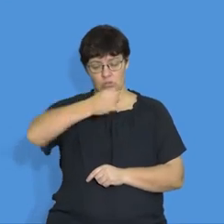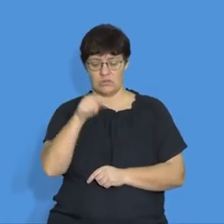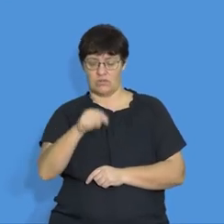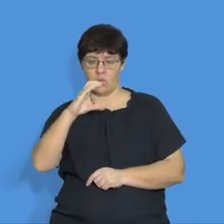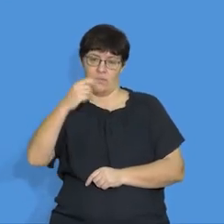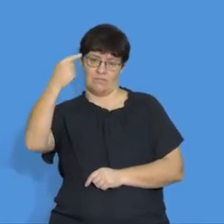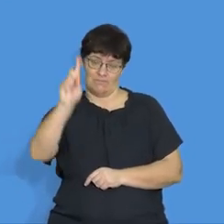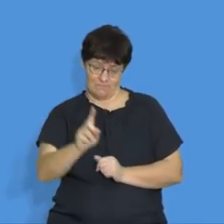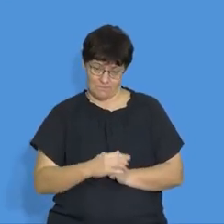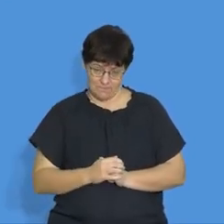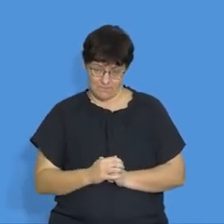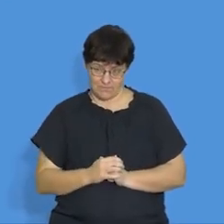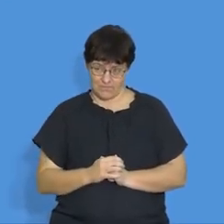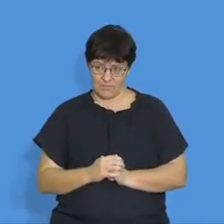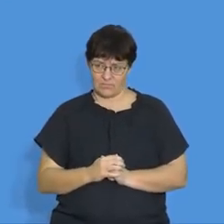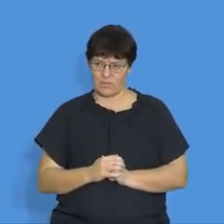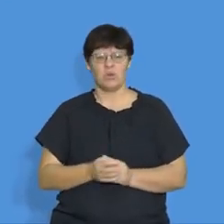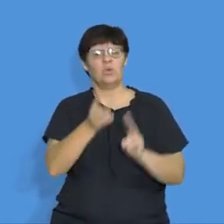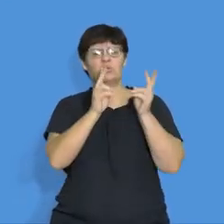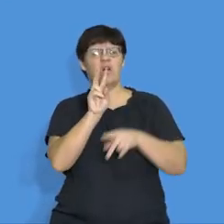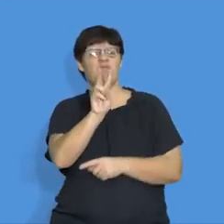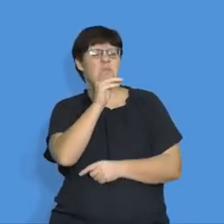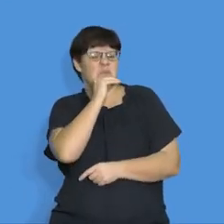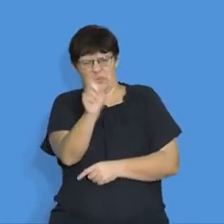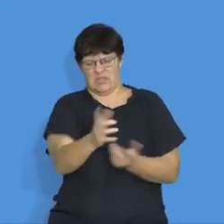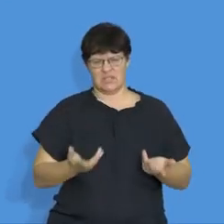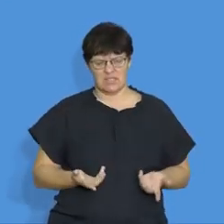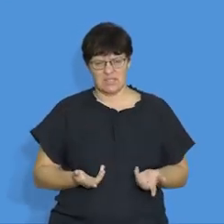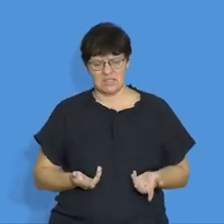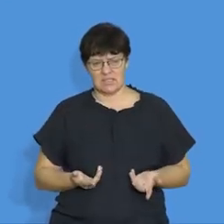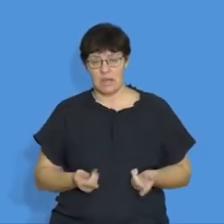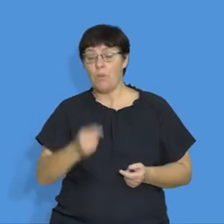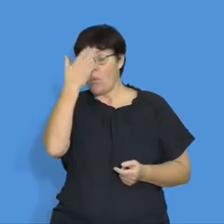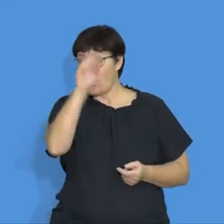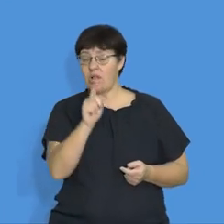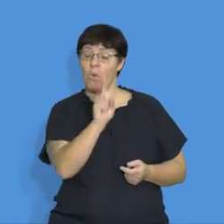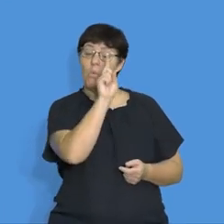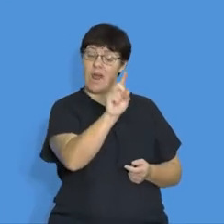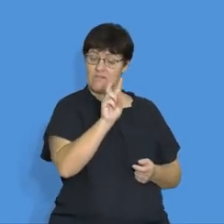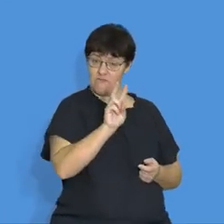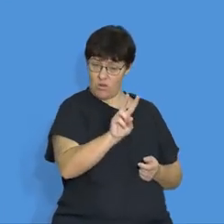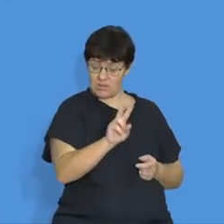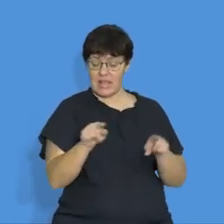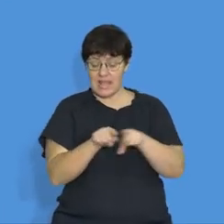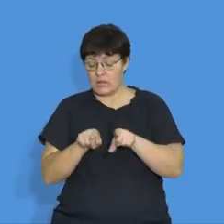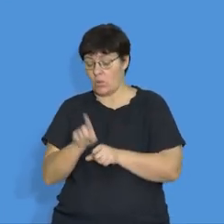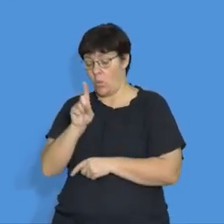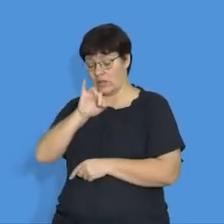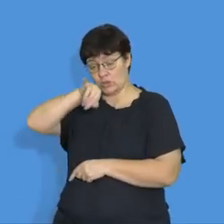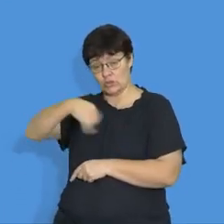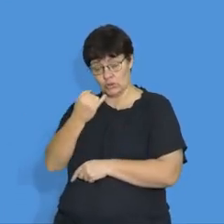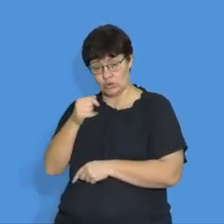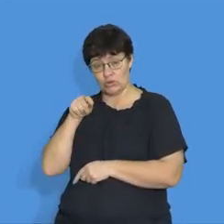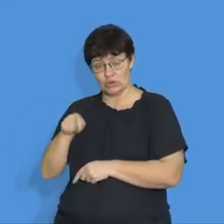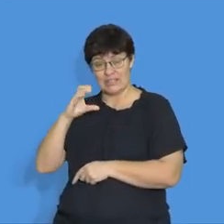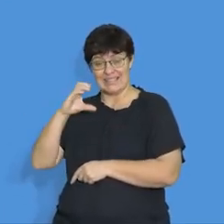Right. Okay. Now, what does 12 volts mean? Now, if we know that one volt is equals to one joule of energy